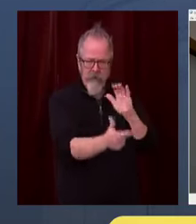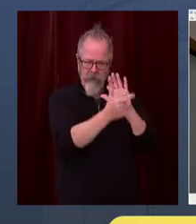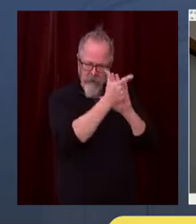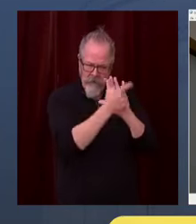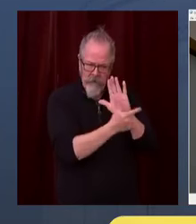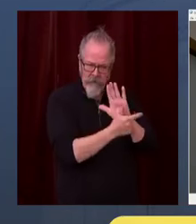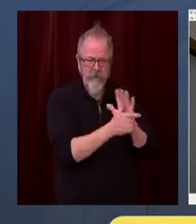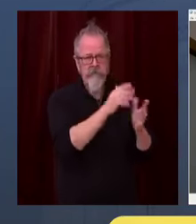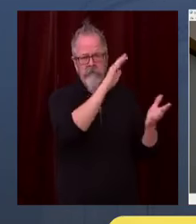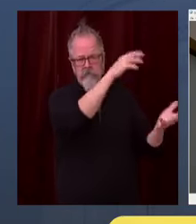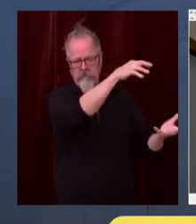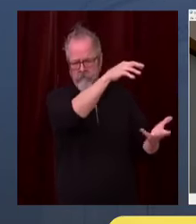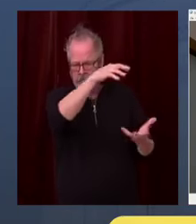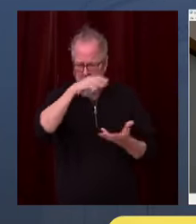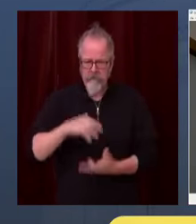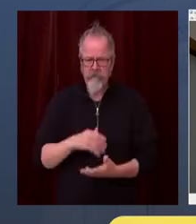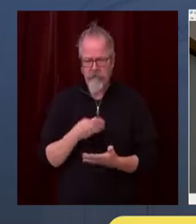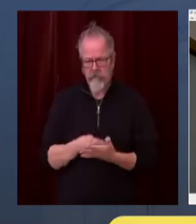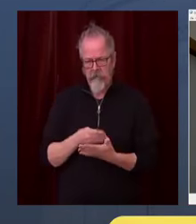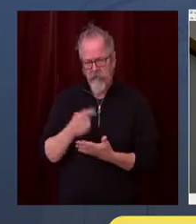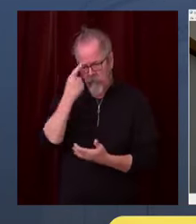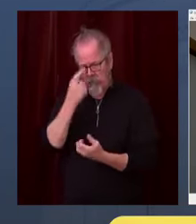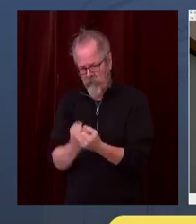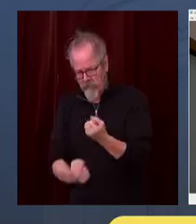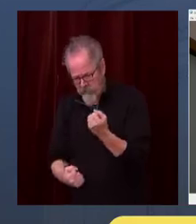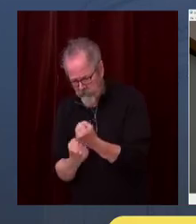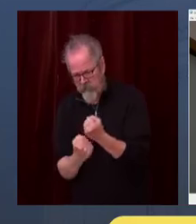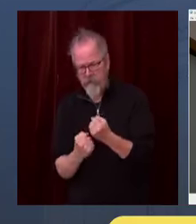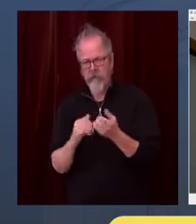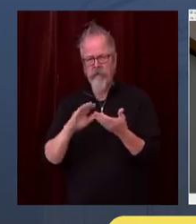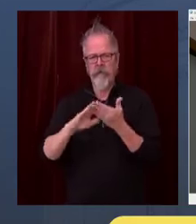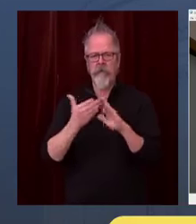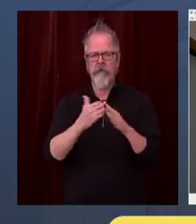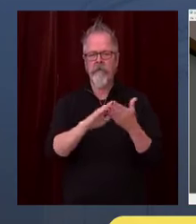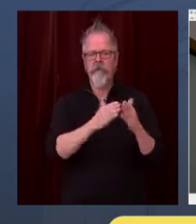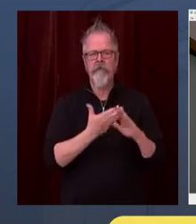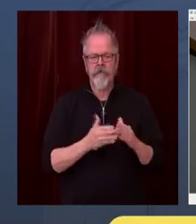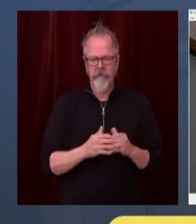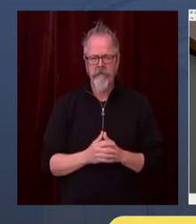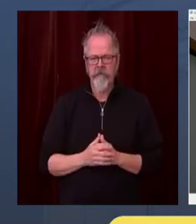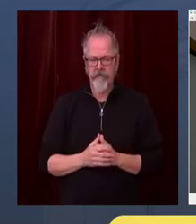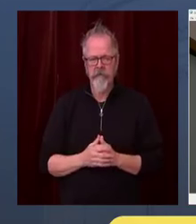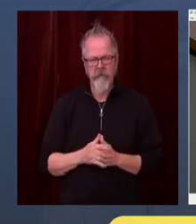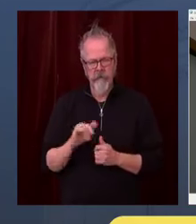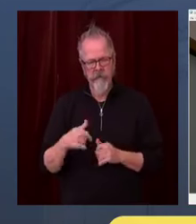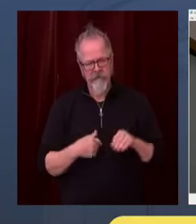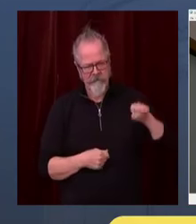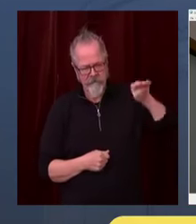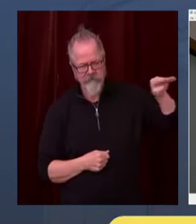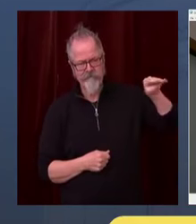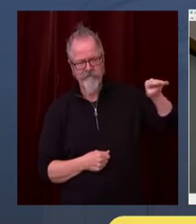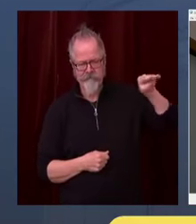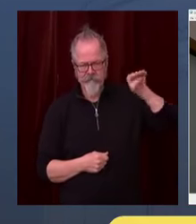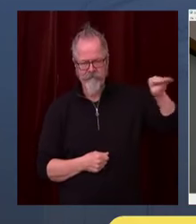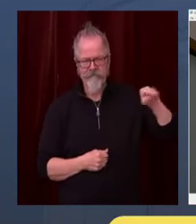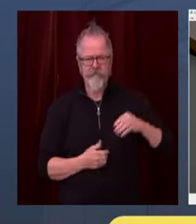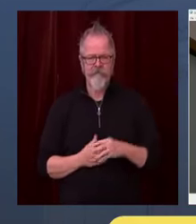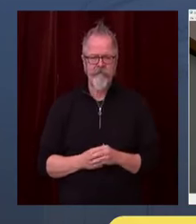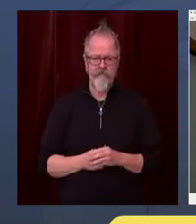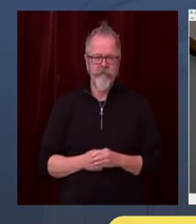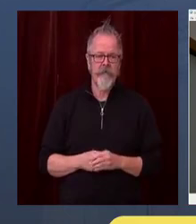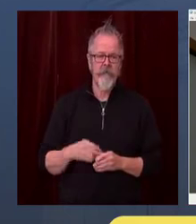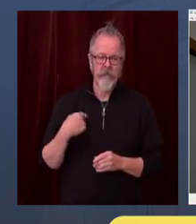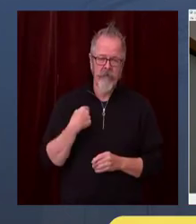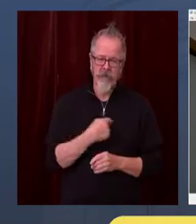of our communities. We in government will continue to do all we can to really help through this virus, from the